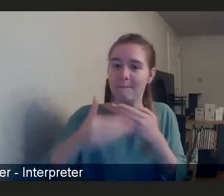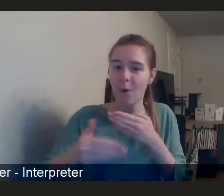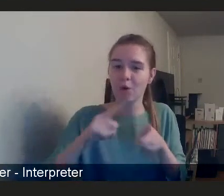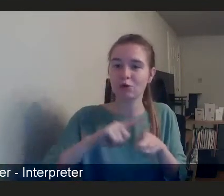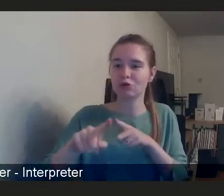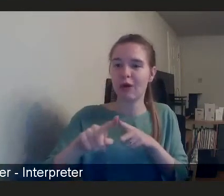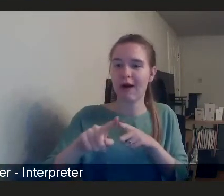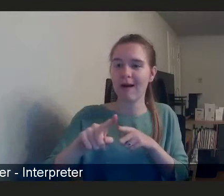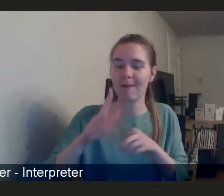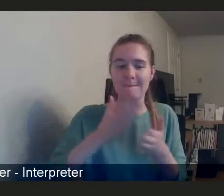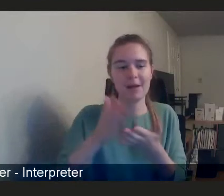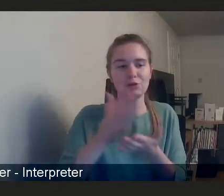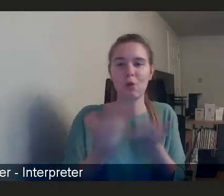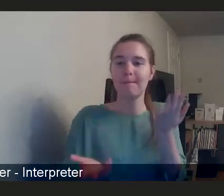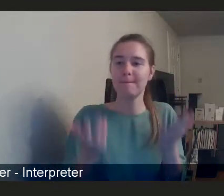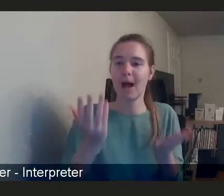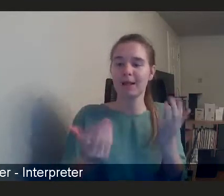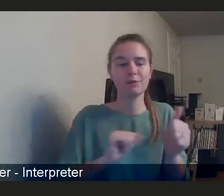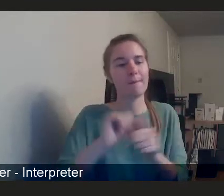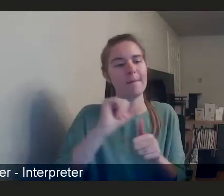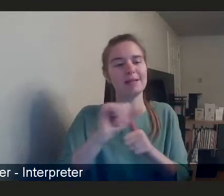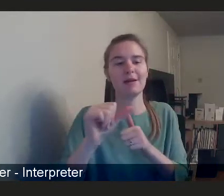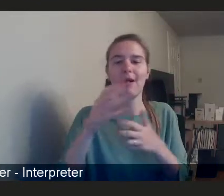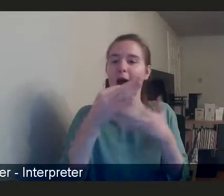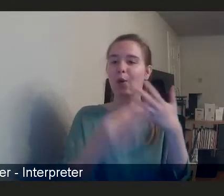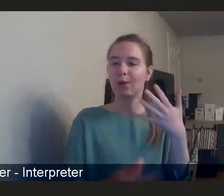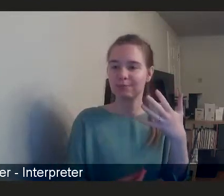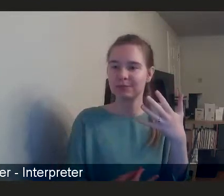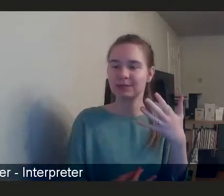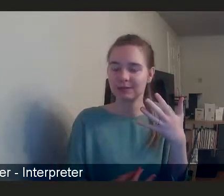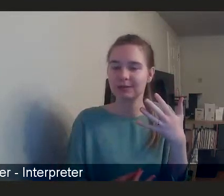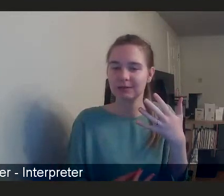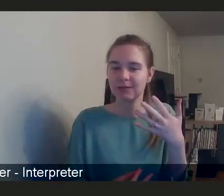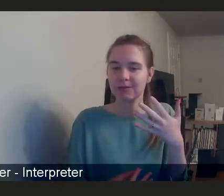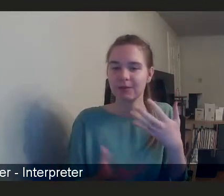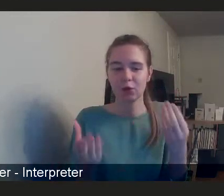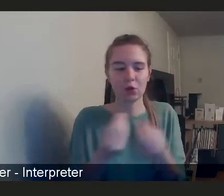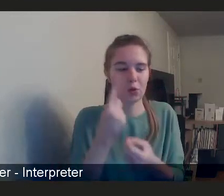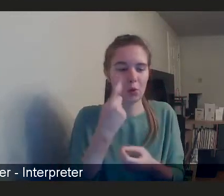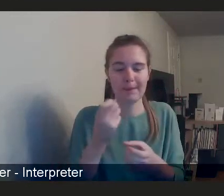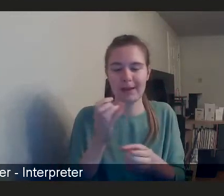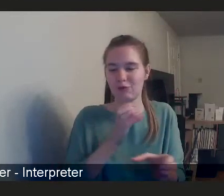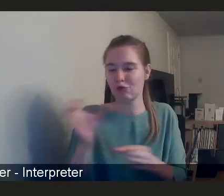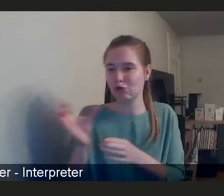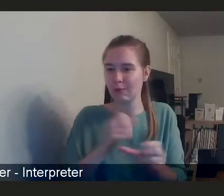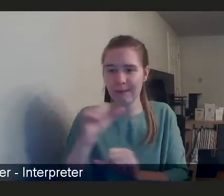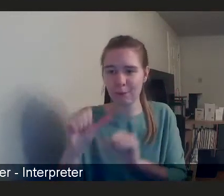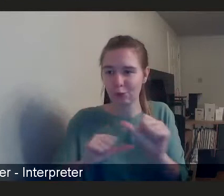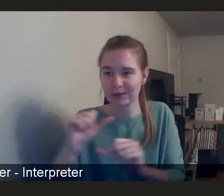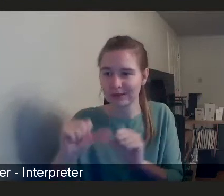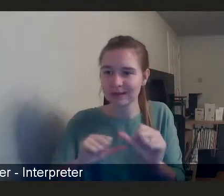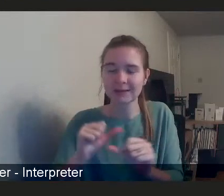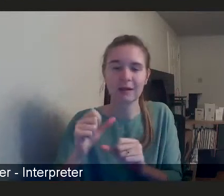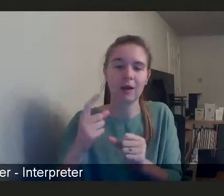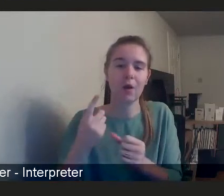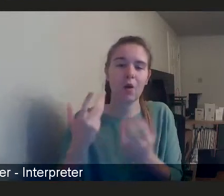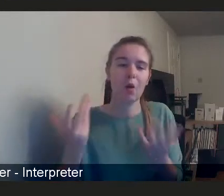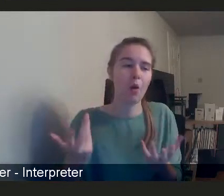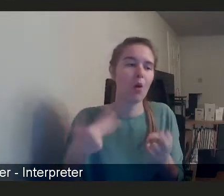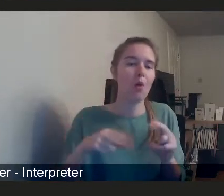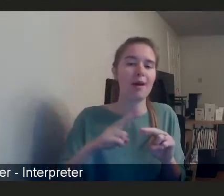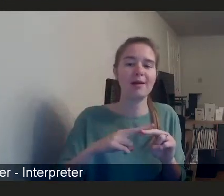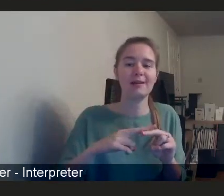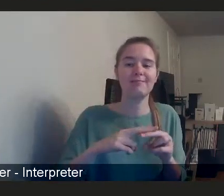balance for better outcomes. And I think whether that's in recruitment processes within our organisations, whether it's in the